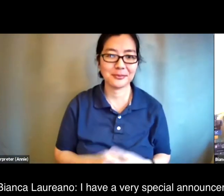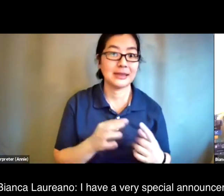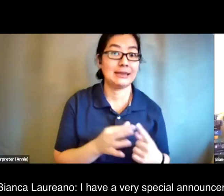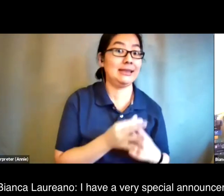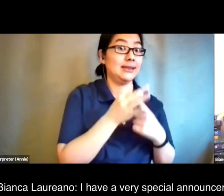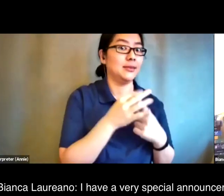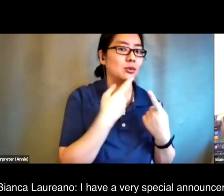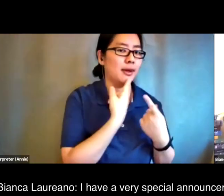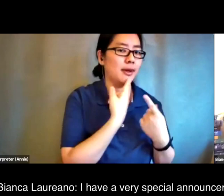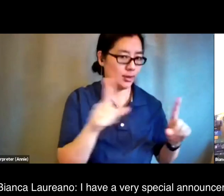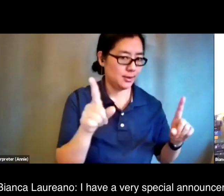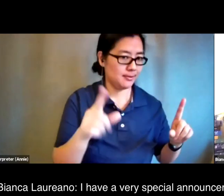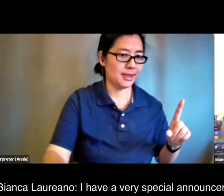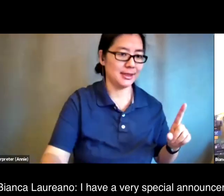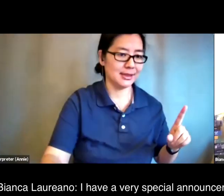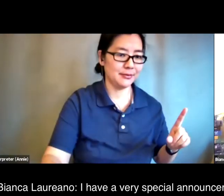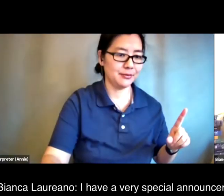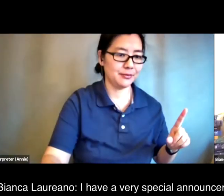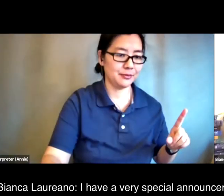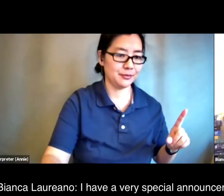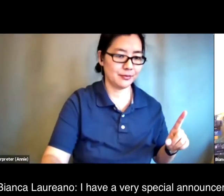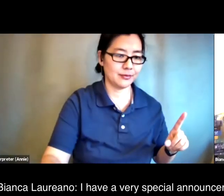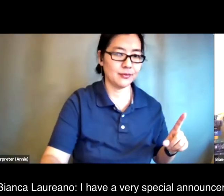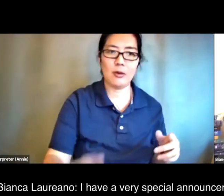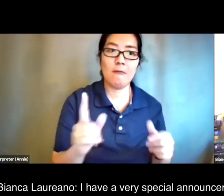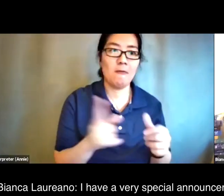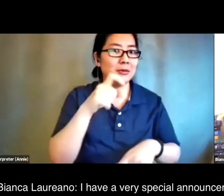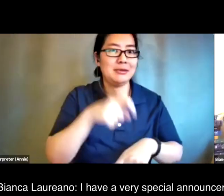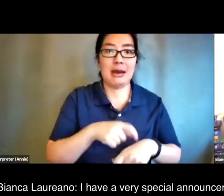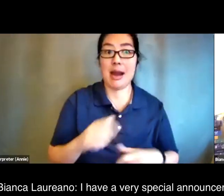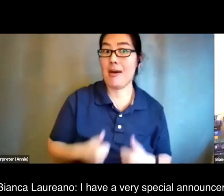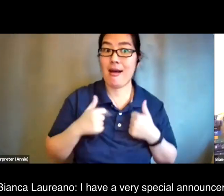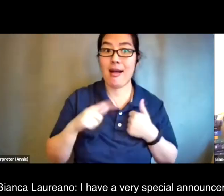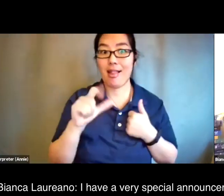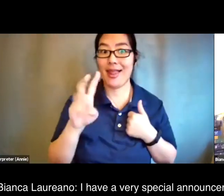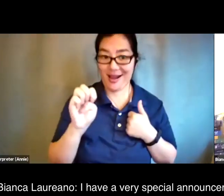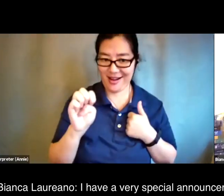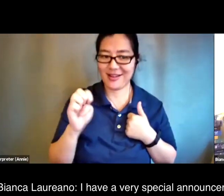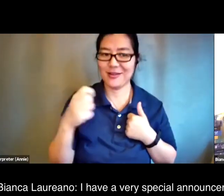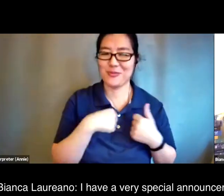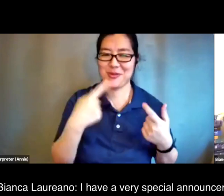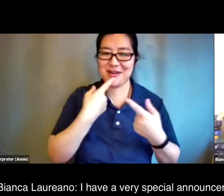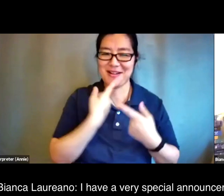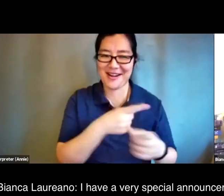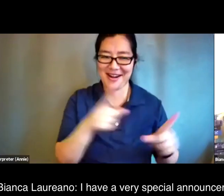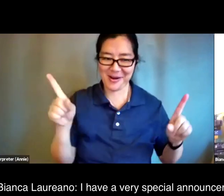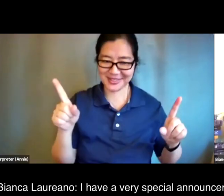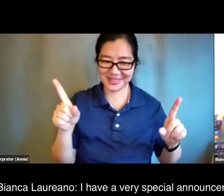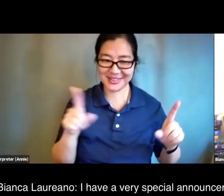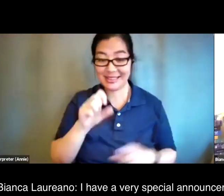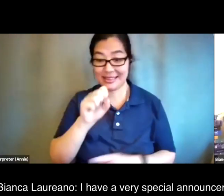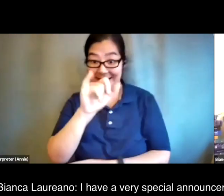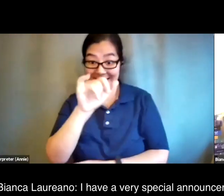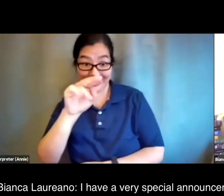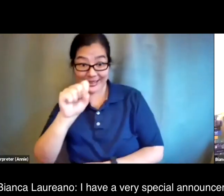for the first time live we are announcing that sins invalid will be having a